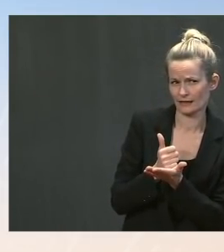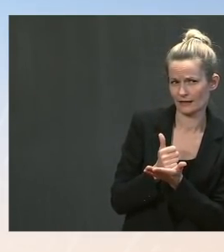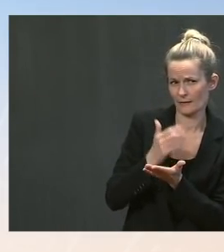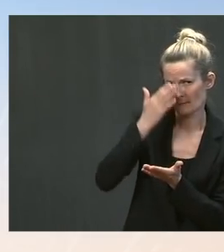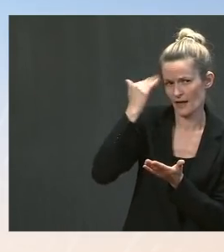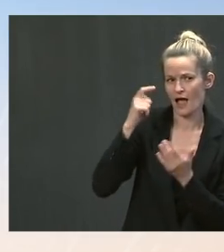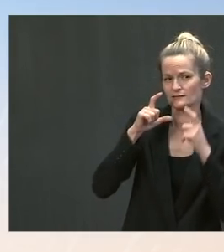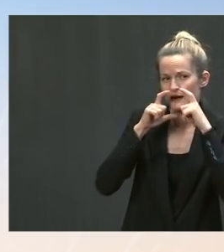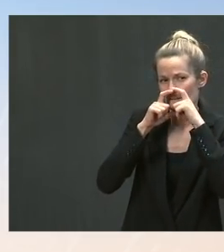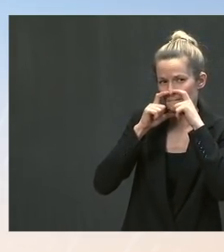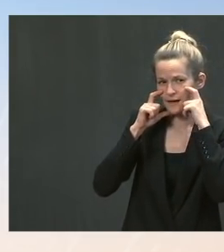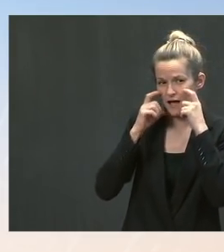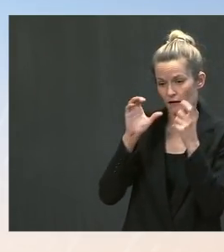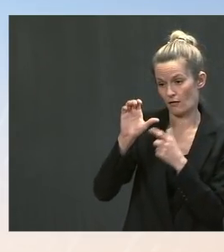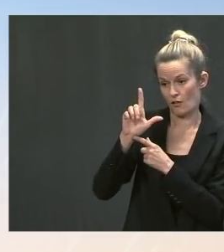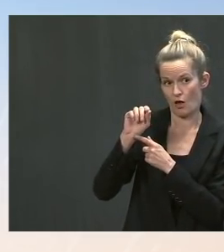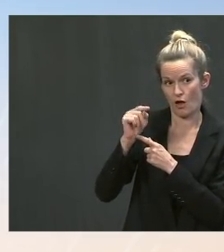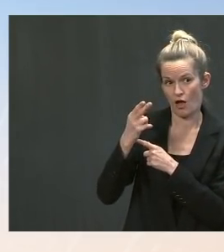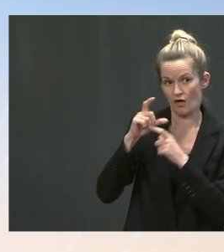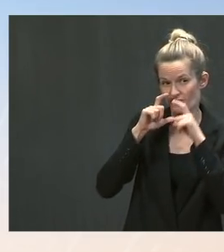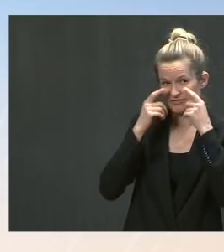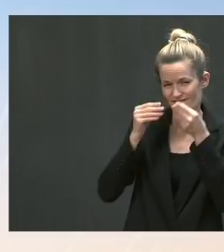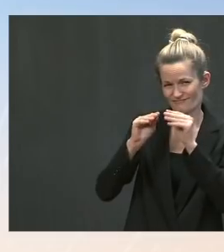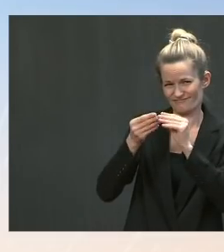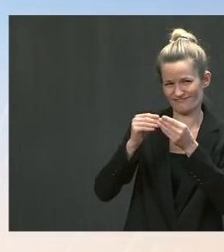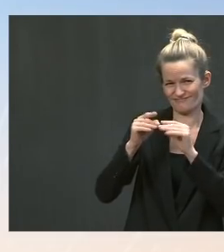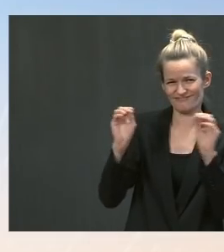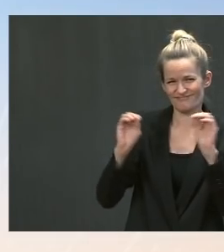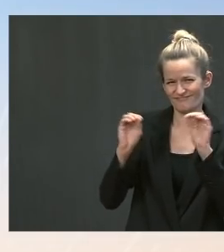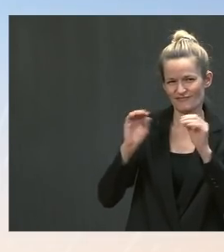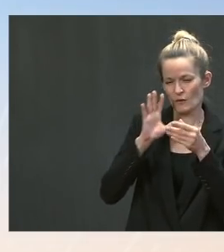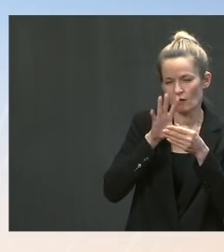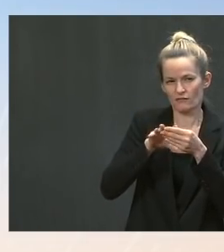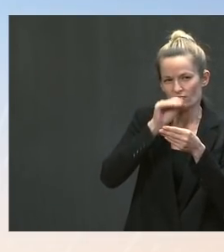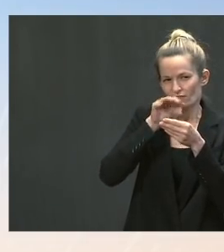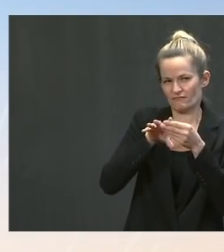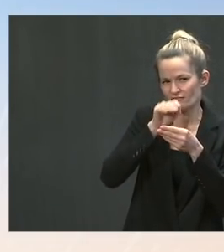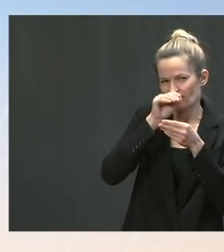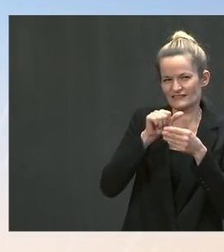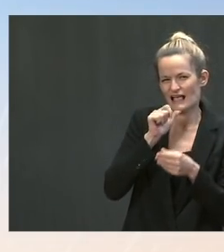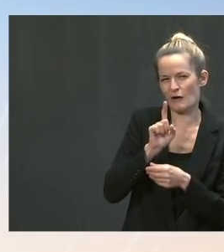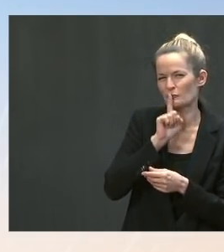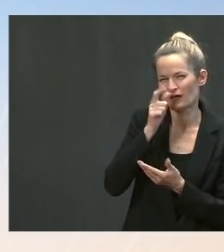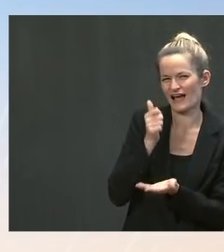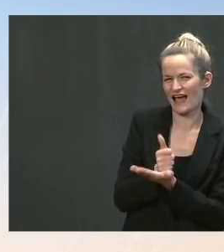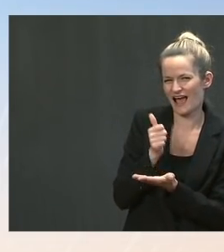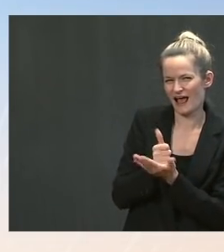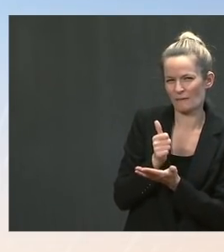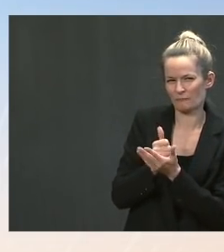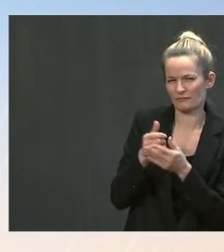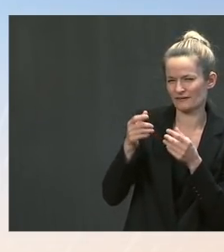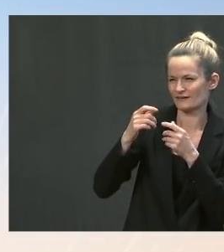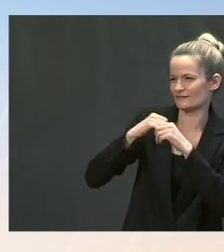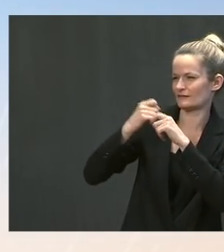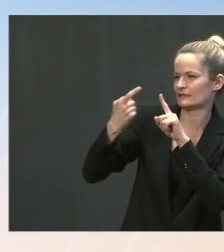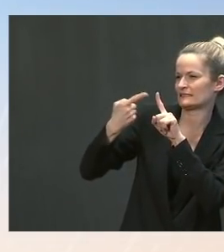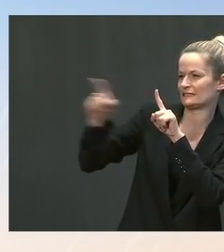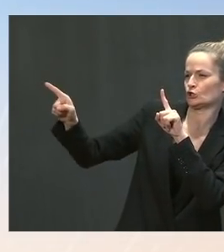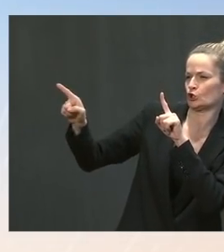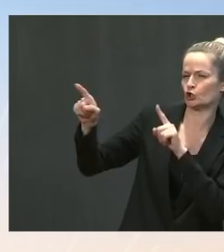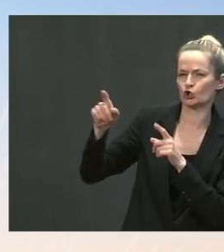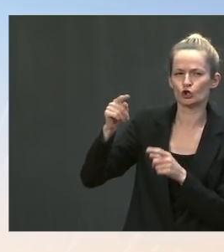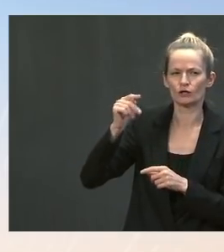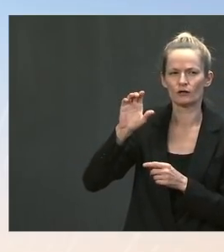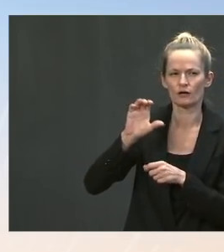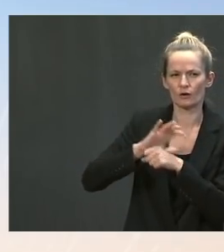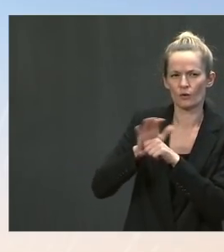on the amount of virus that you inhale or you exhale out. And he also said that he's really disappointed in his colleagues for not making that more clear to